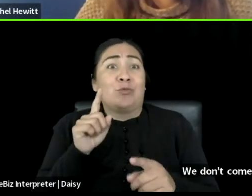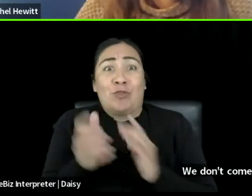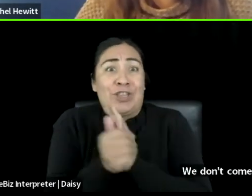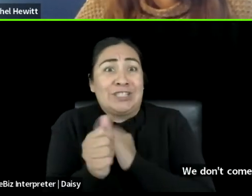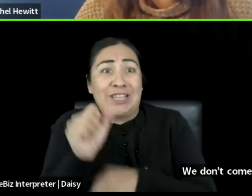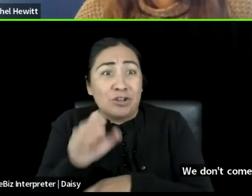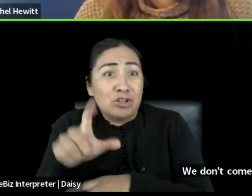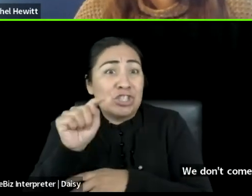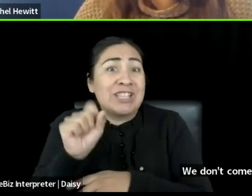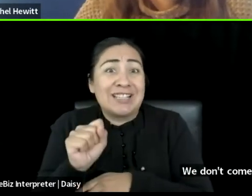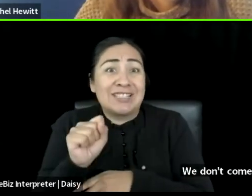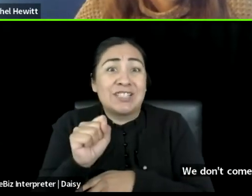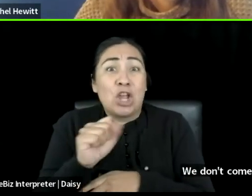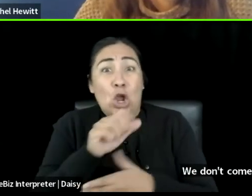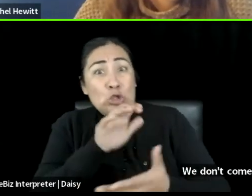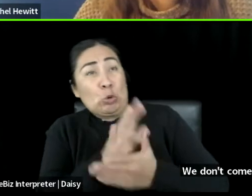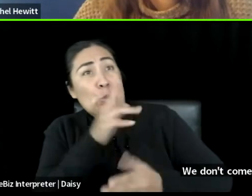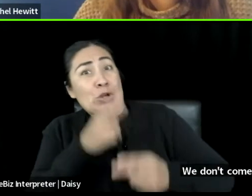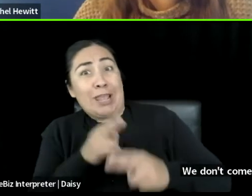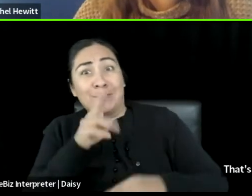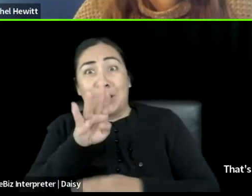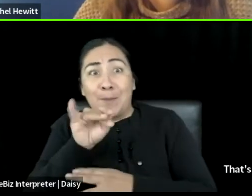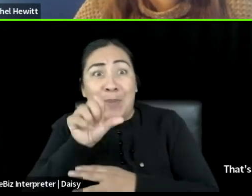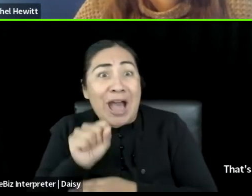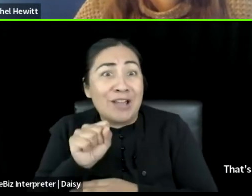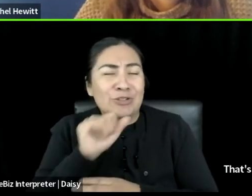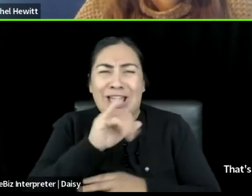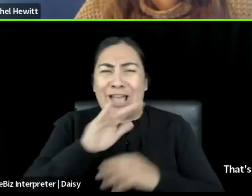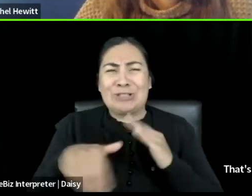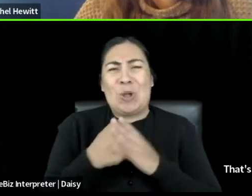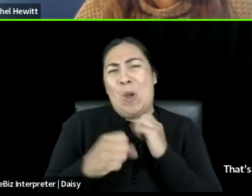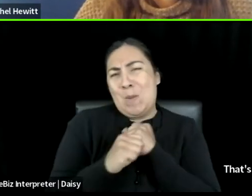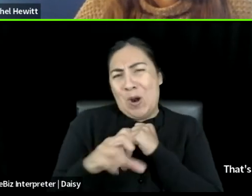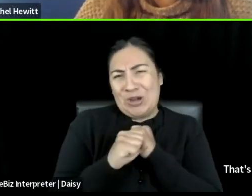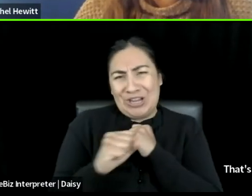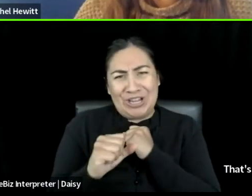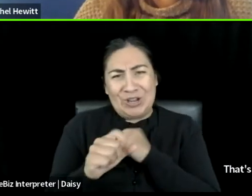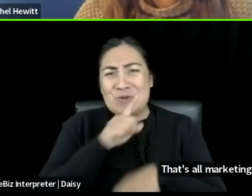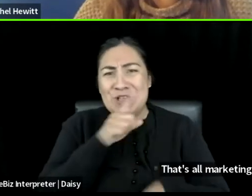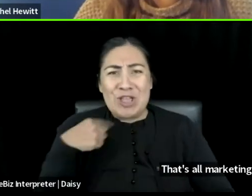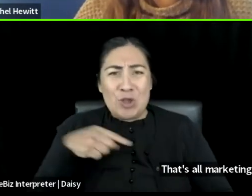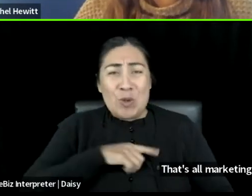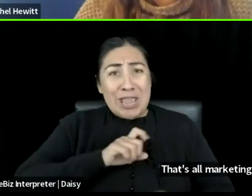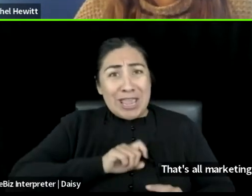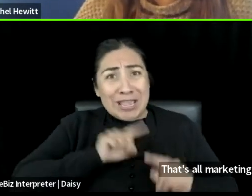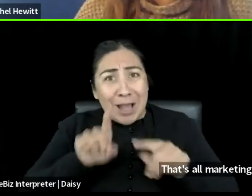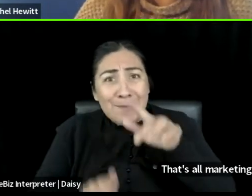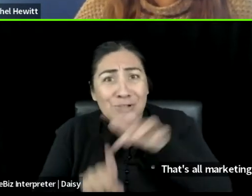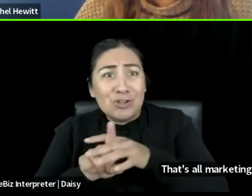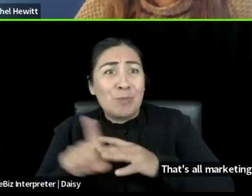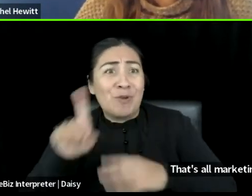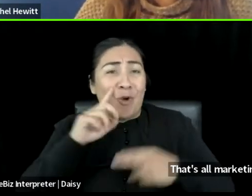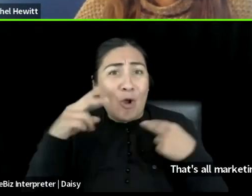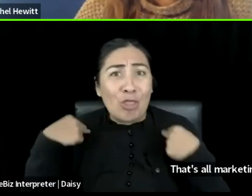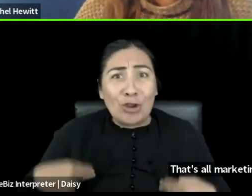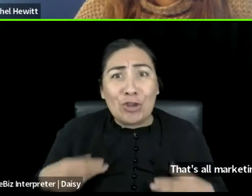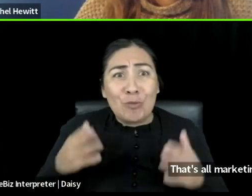marketing. We come to see the human beings things what those human beings made together.